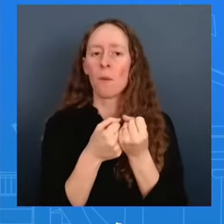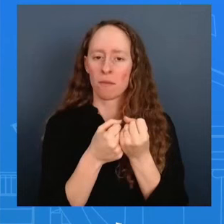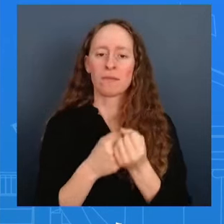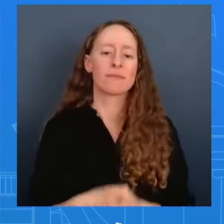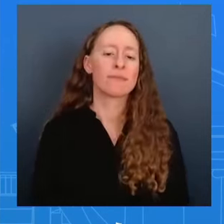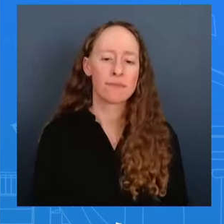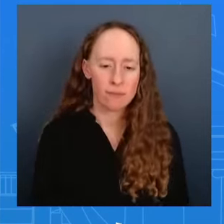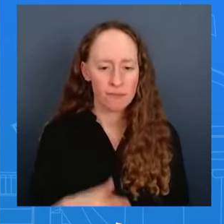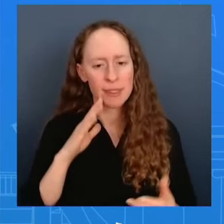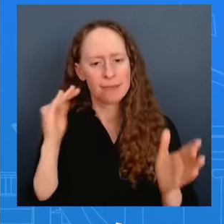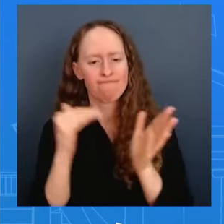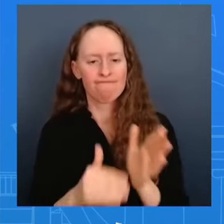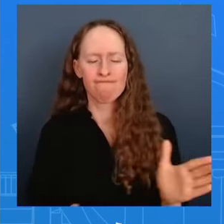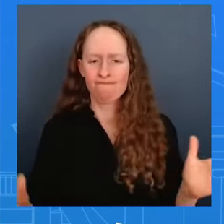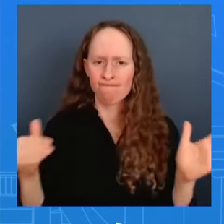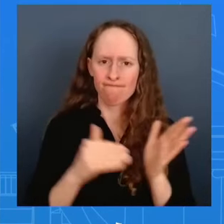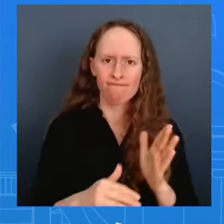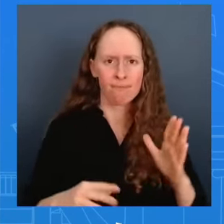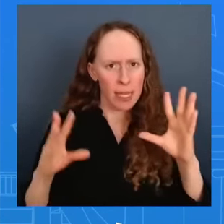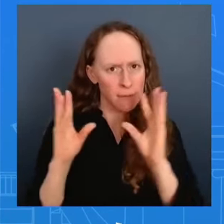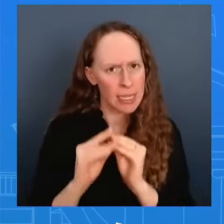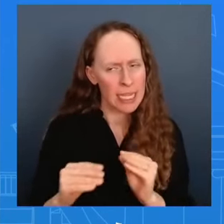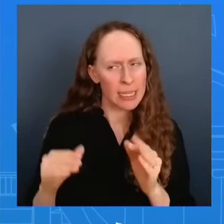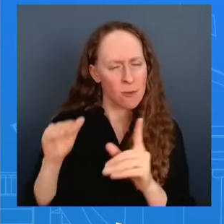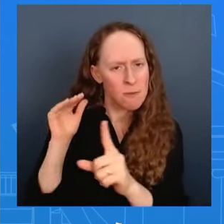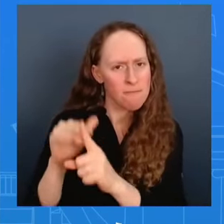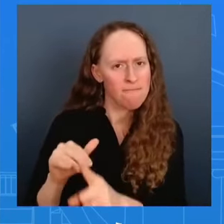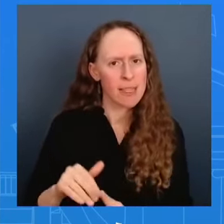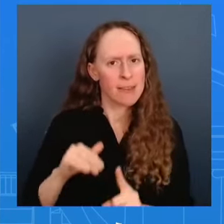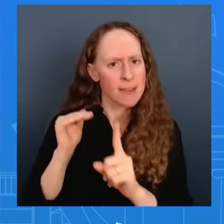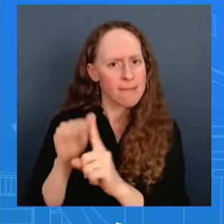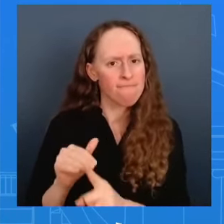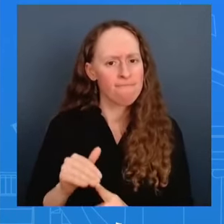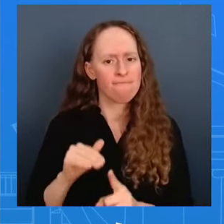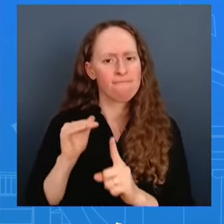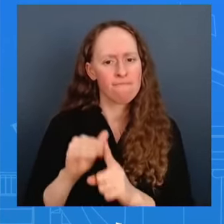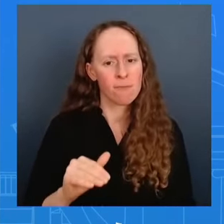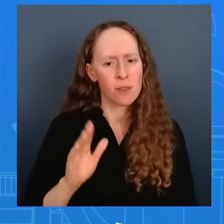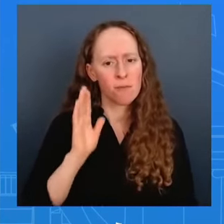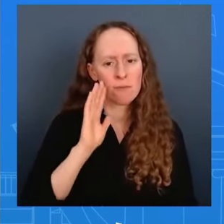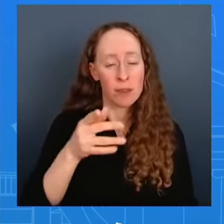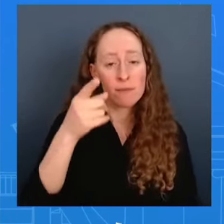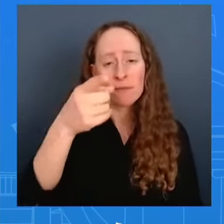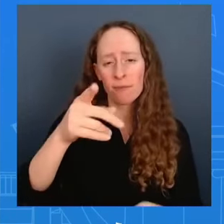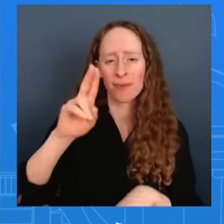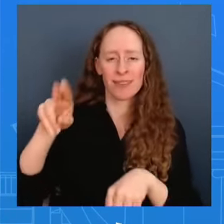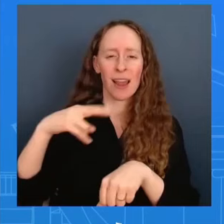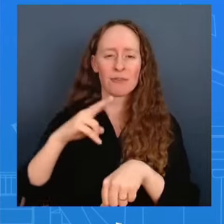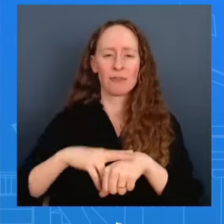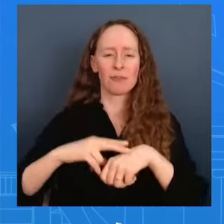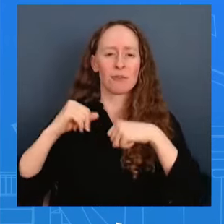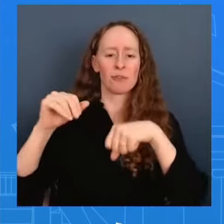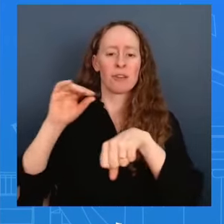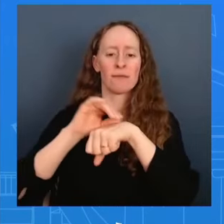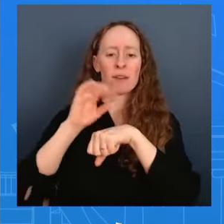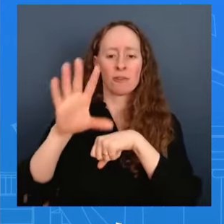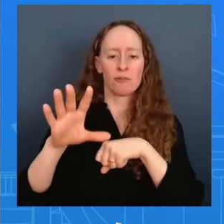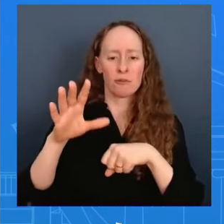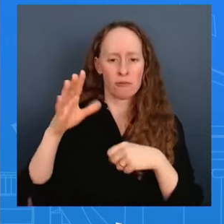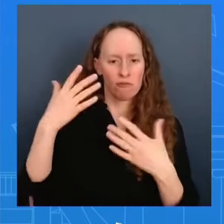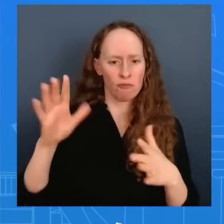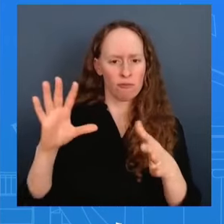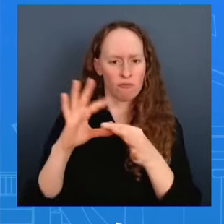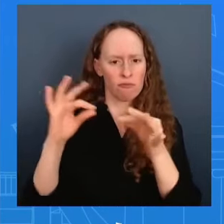about that specifically as you know national security advisor stated that there's been continuous conversations on this particular issue